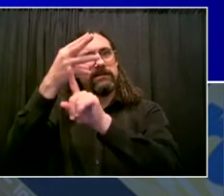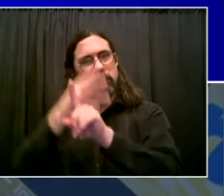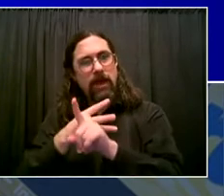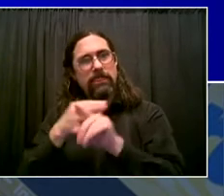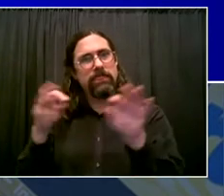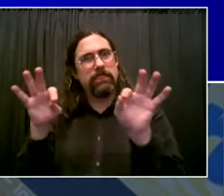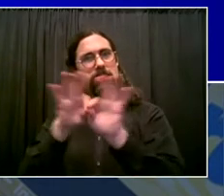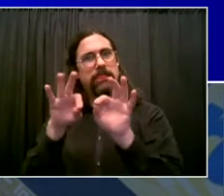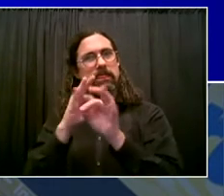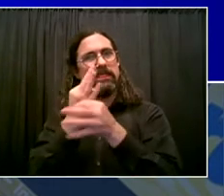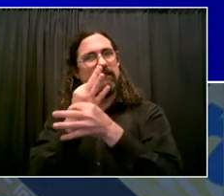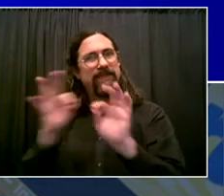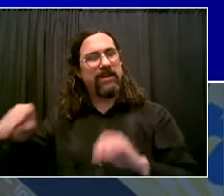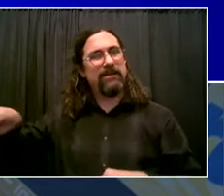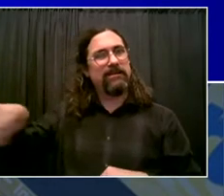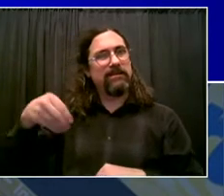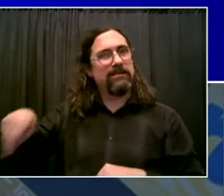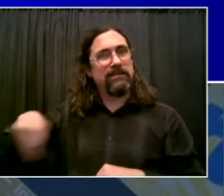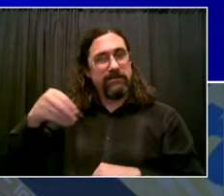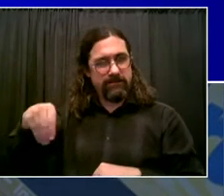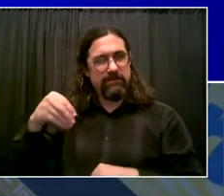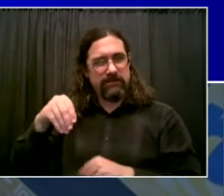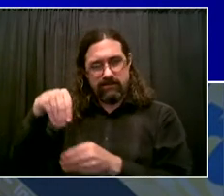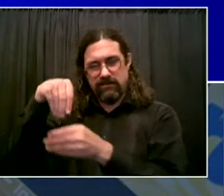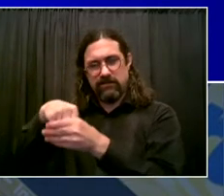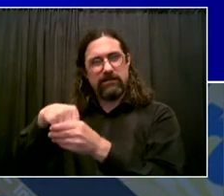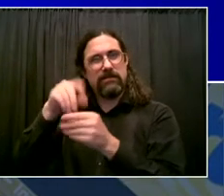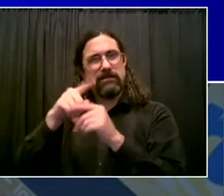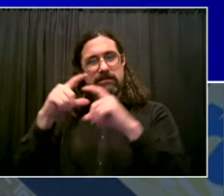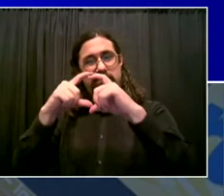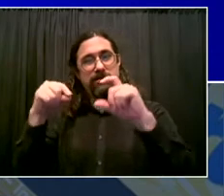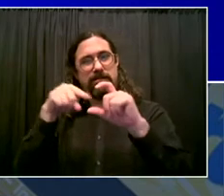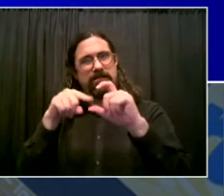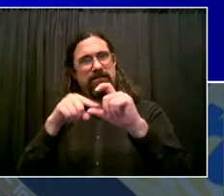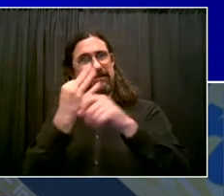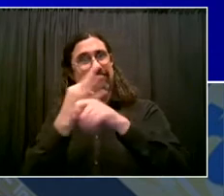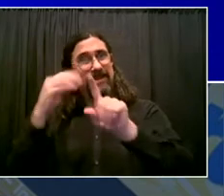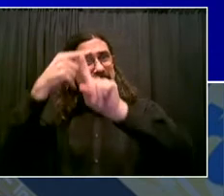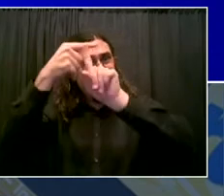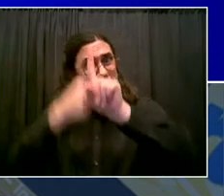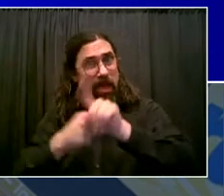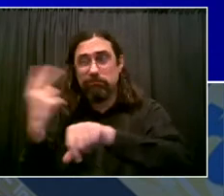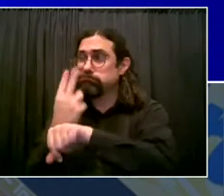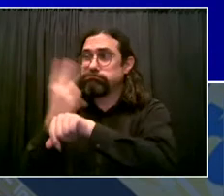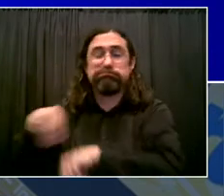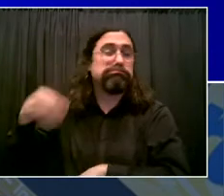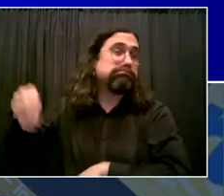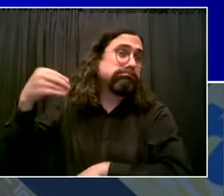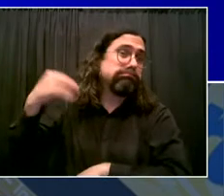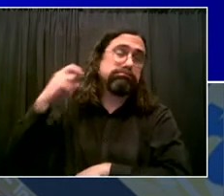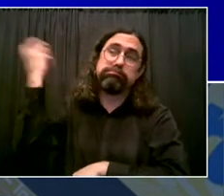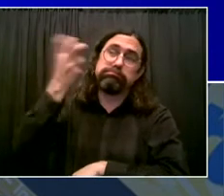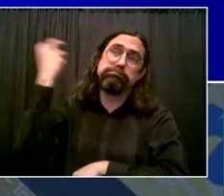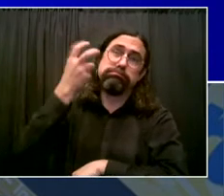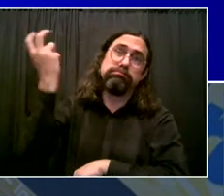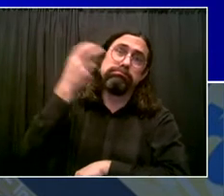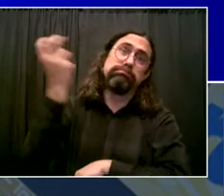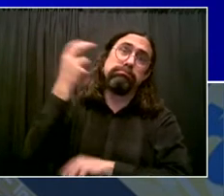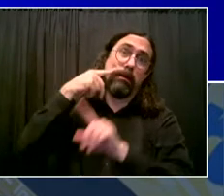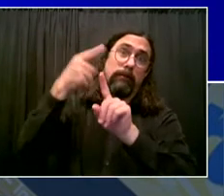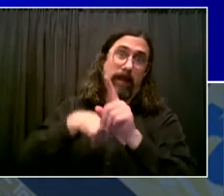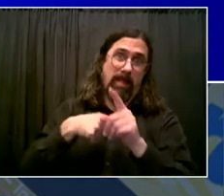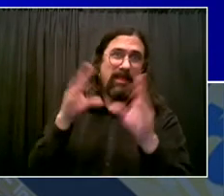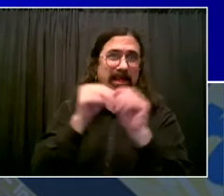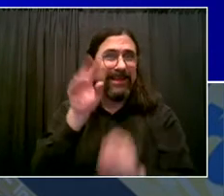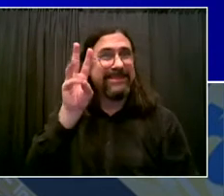to get vaccinated, you're ready to get vaccinated, just haven't gotten around to get vaccinated, go to one of the city-run sites, sign up to get vaccinated, qualify